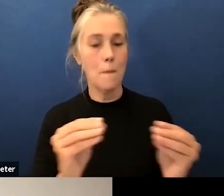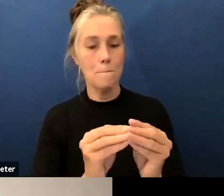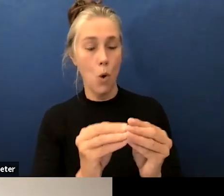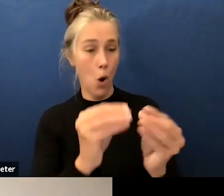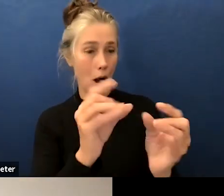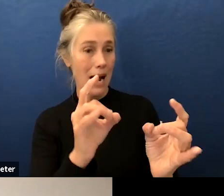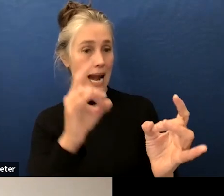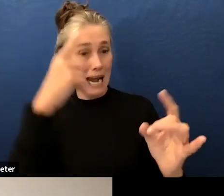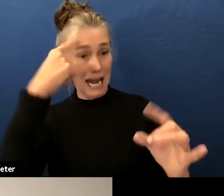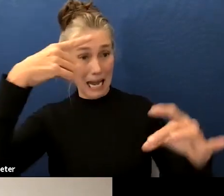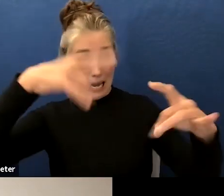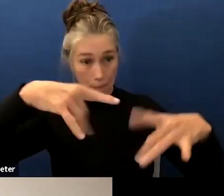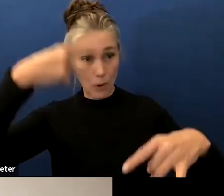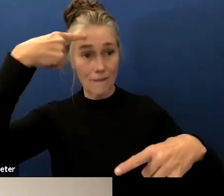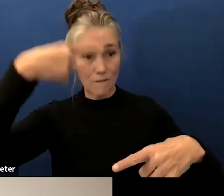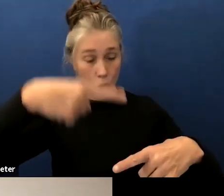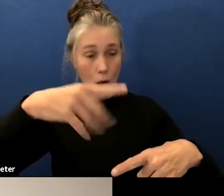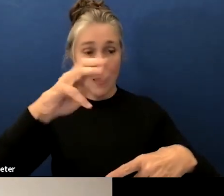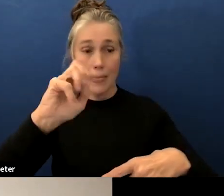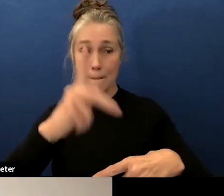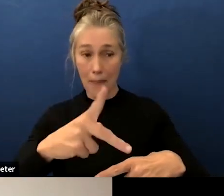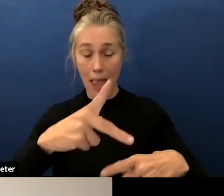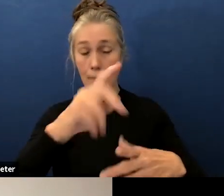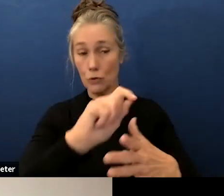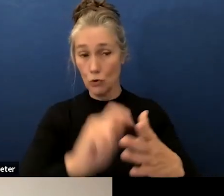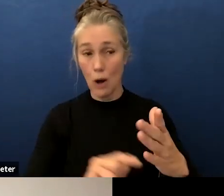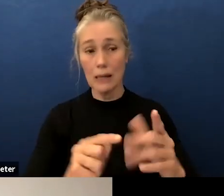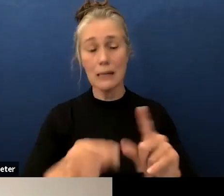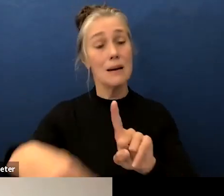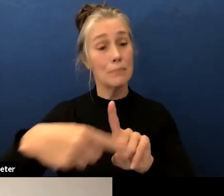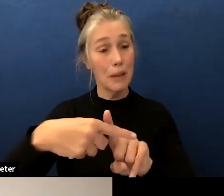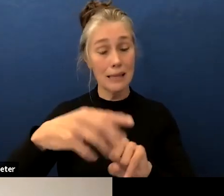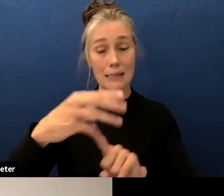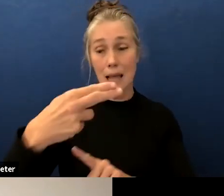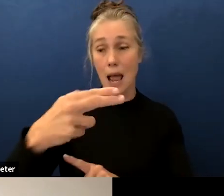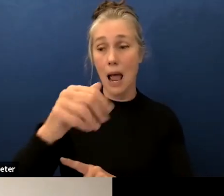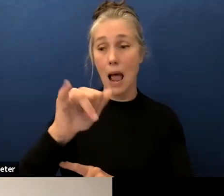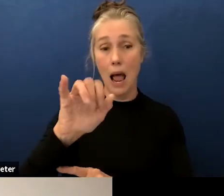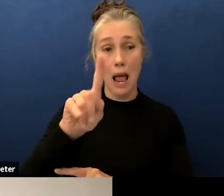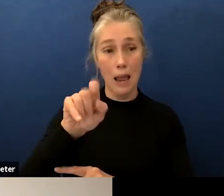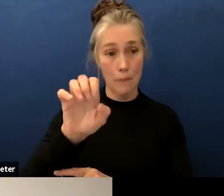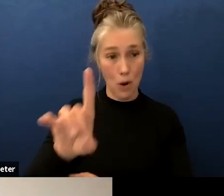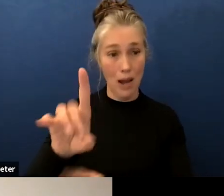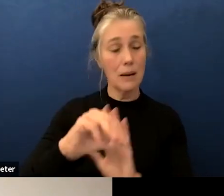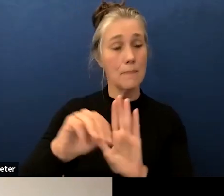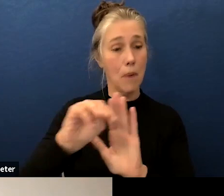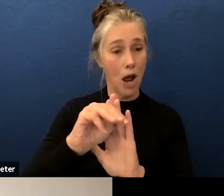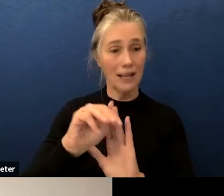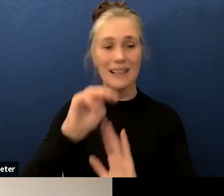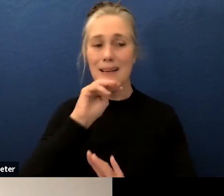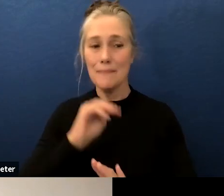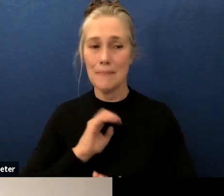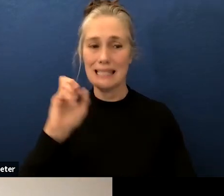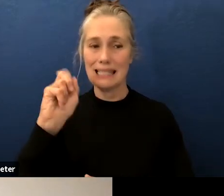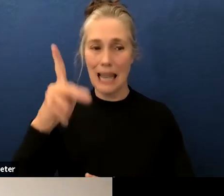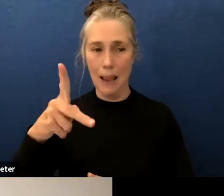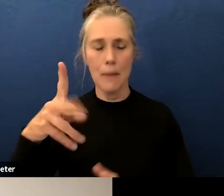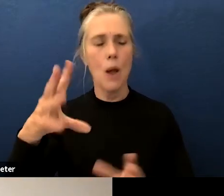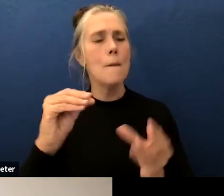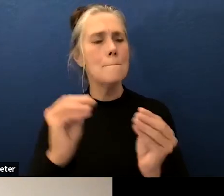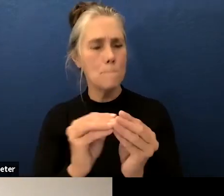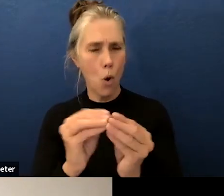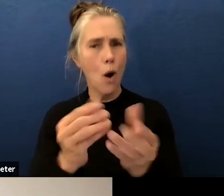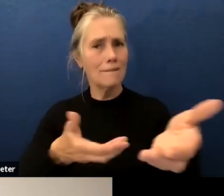hybrid model that miss caps brought up i think we need both of those uh and more engagement and um